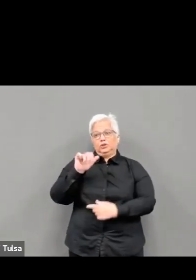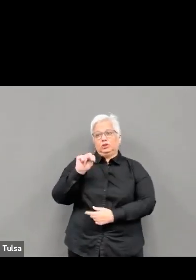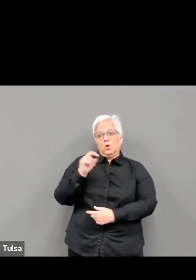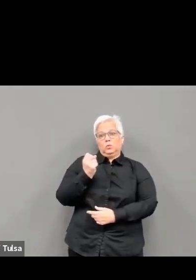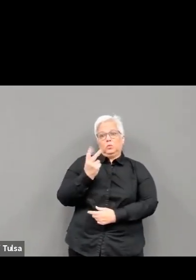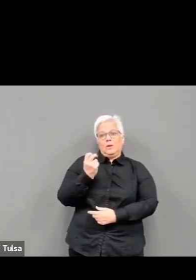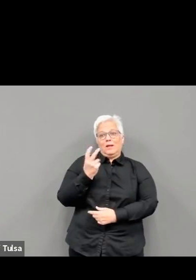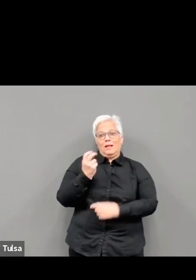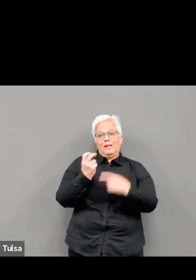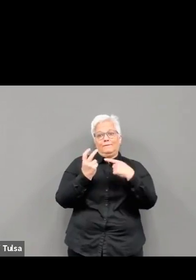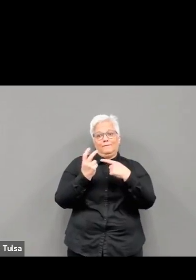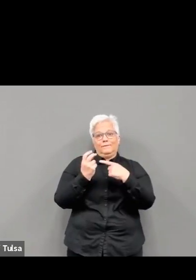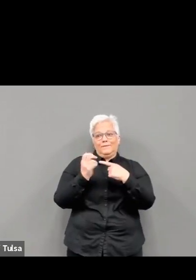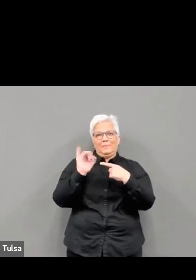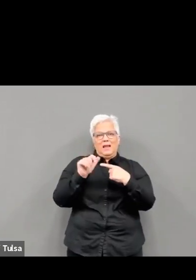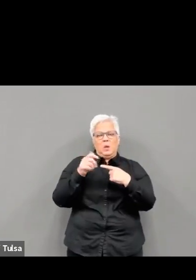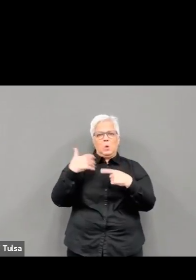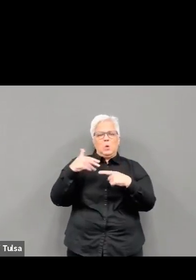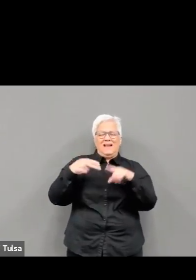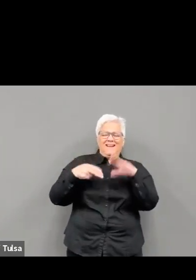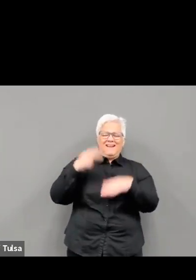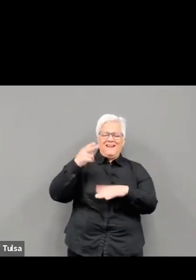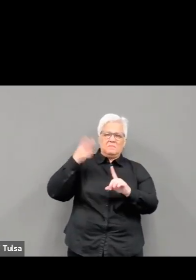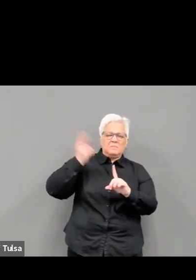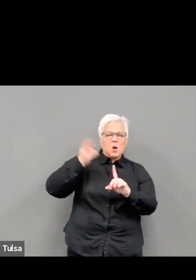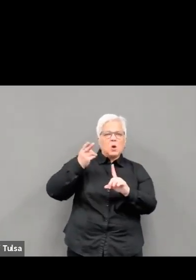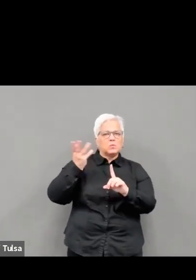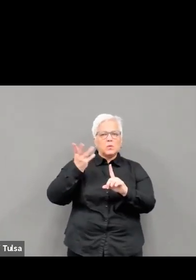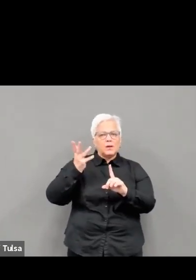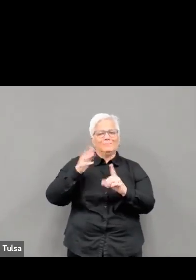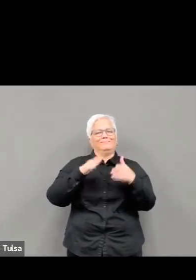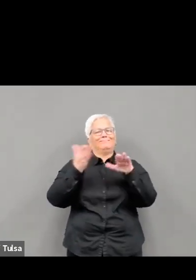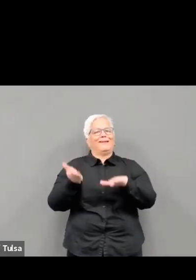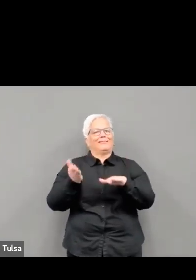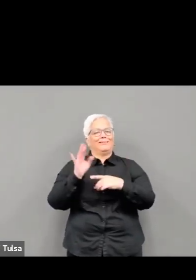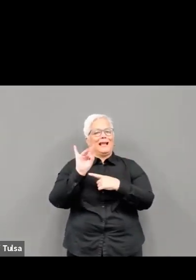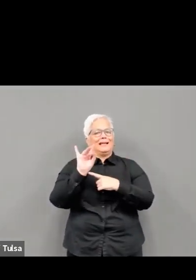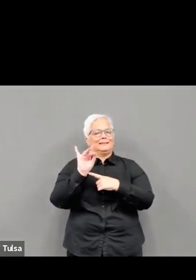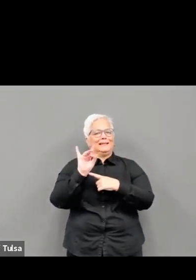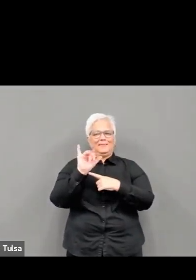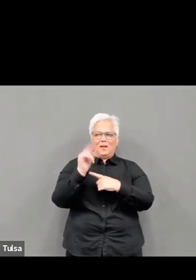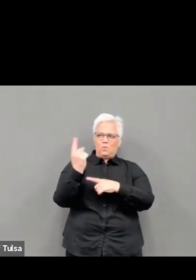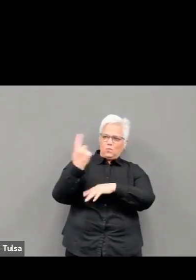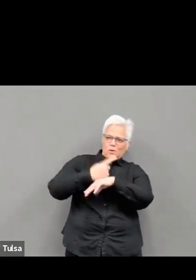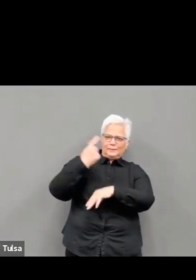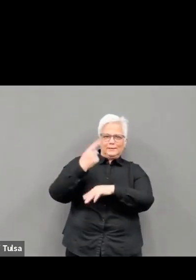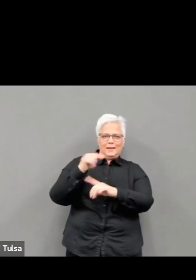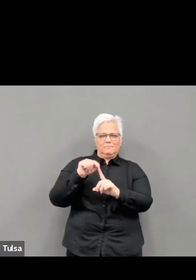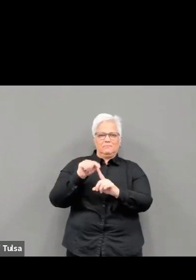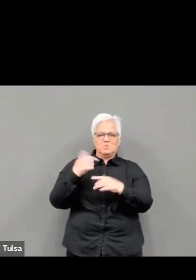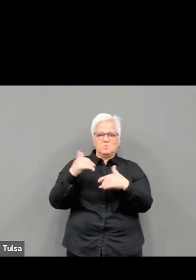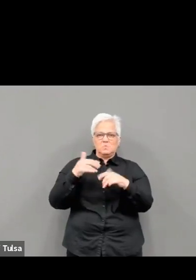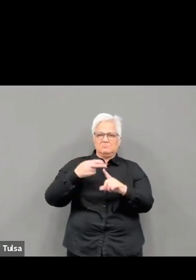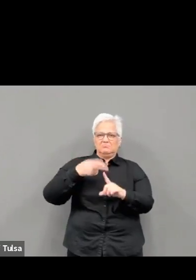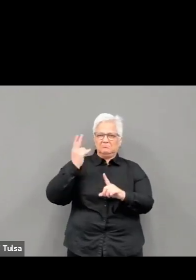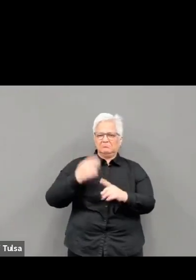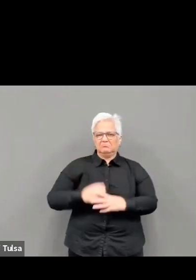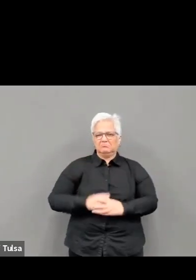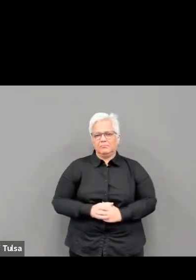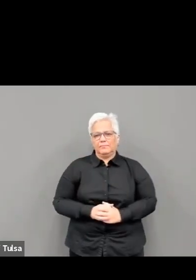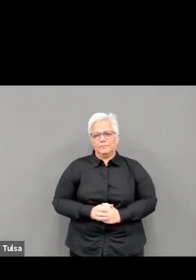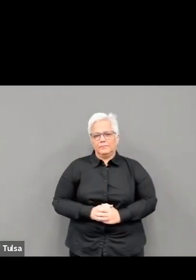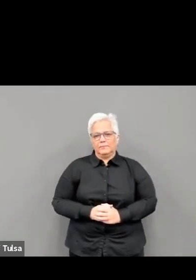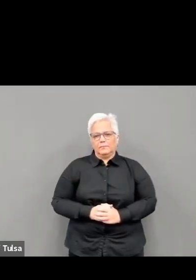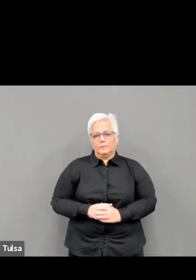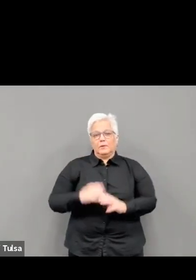month with the highest total cases with almost 16,000 cases. Those aged 18 to 35 had the most cases in that